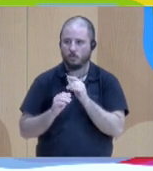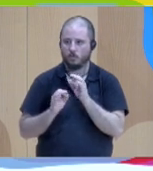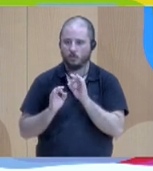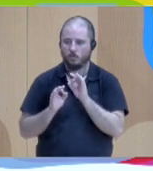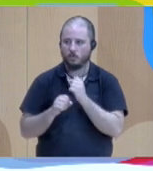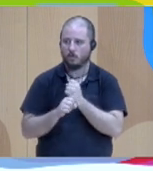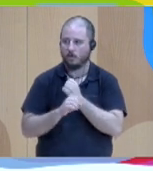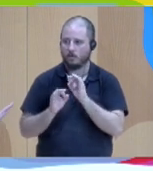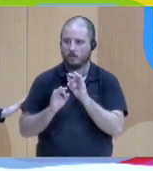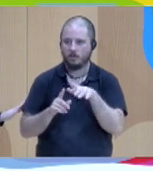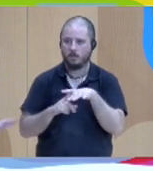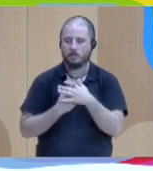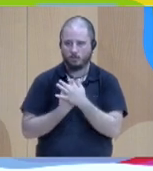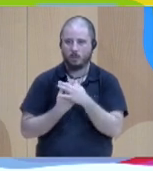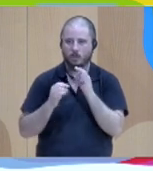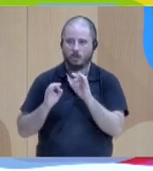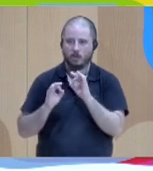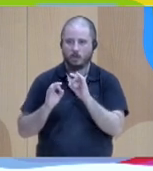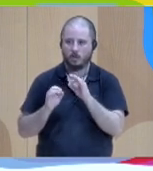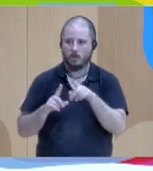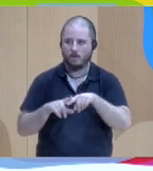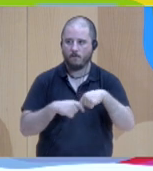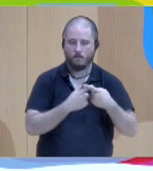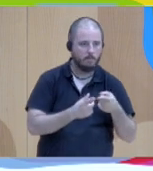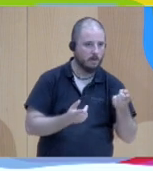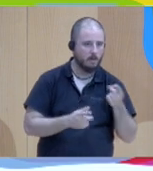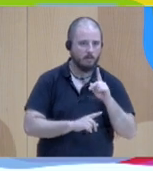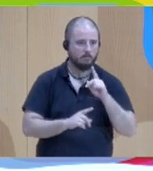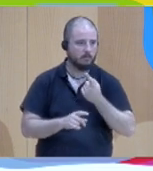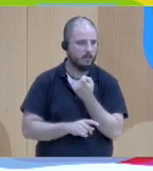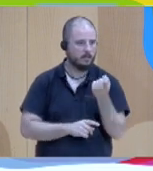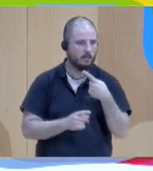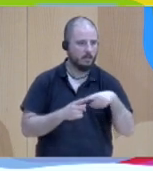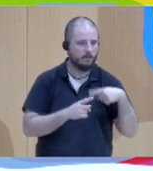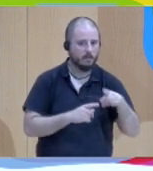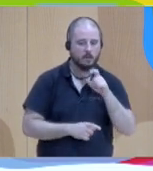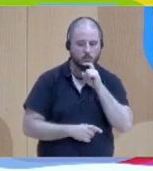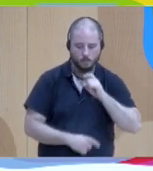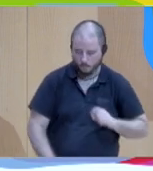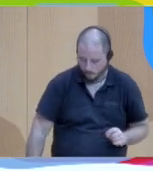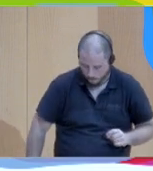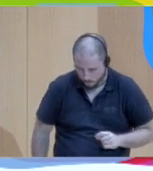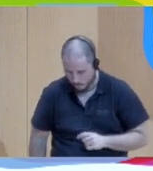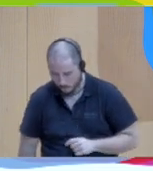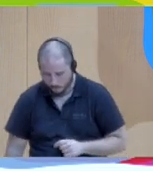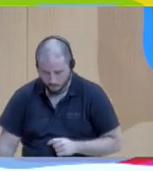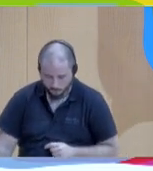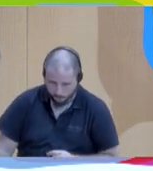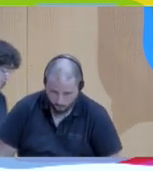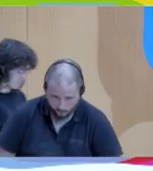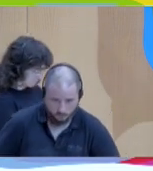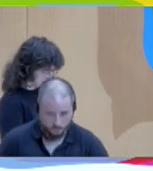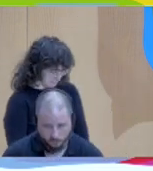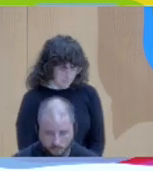this is what we concentrated on and trying to make a sort of dialogical crossings